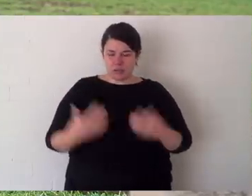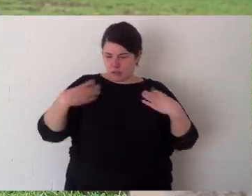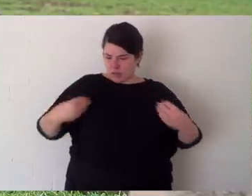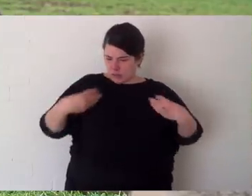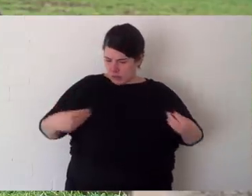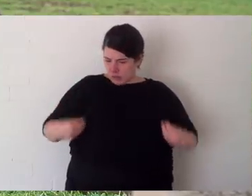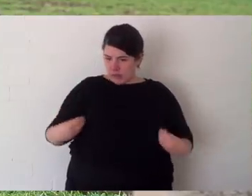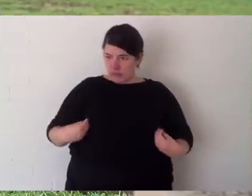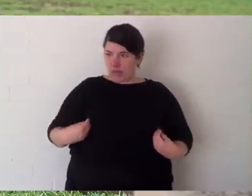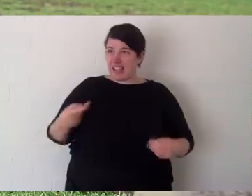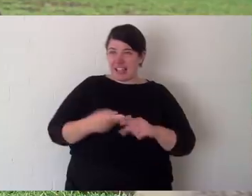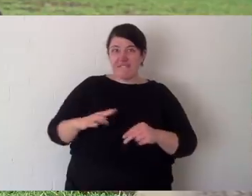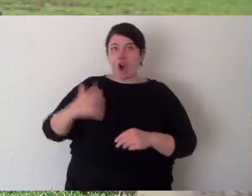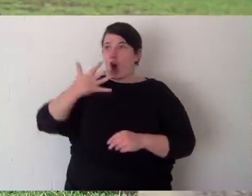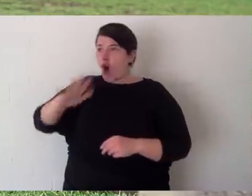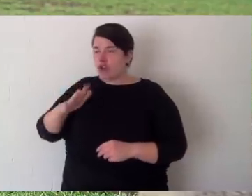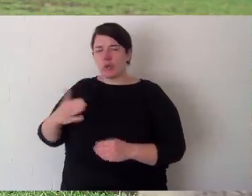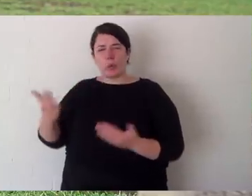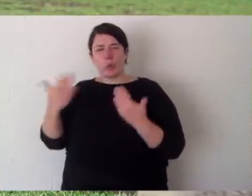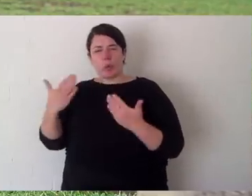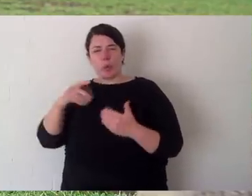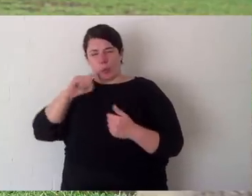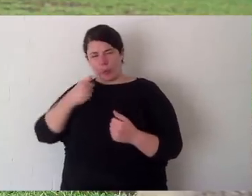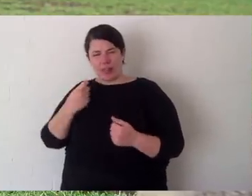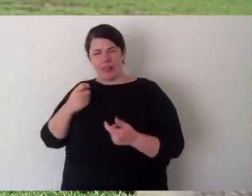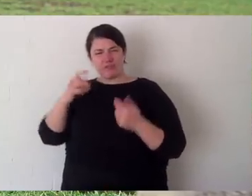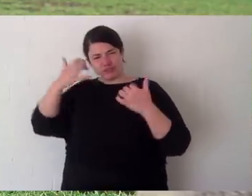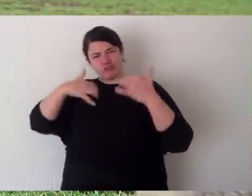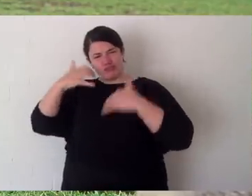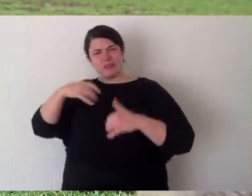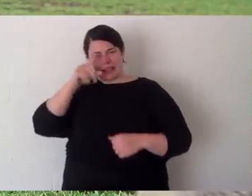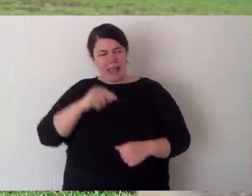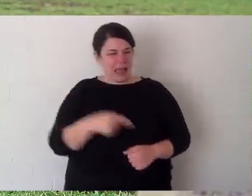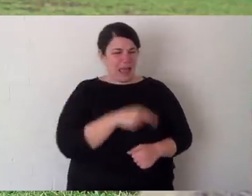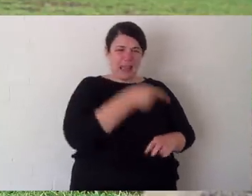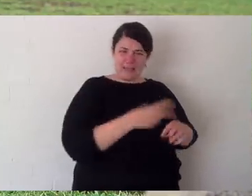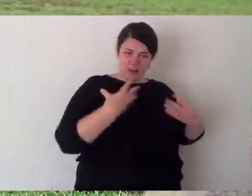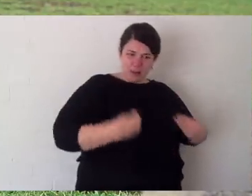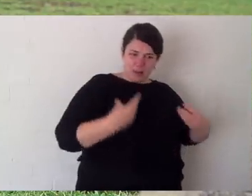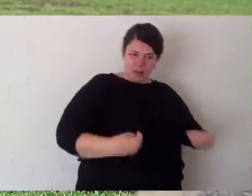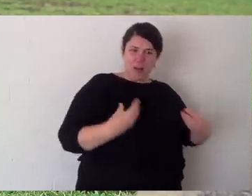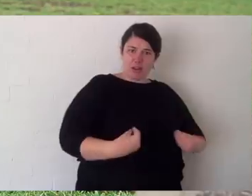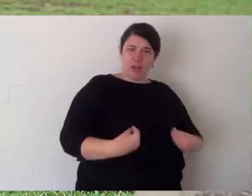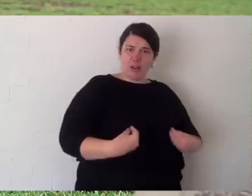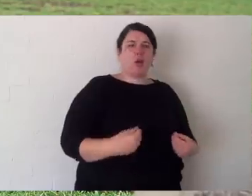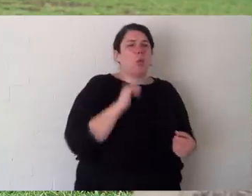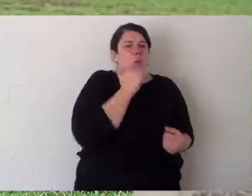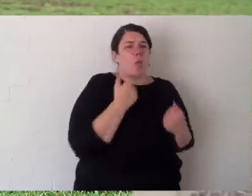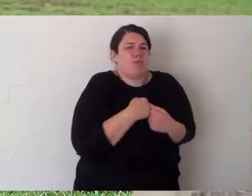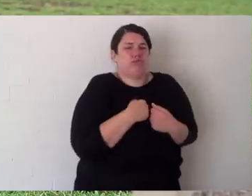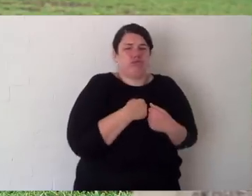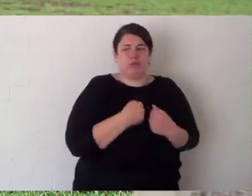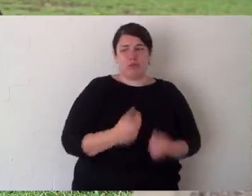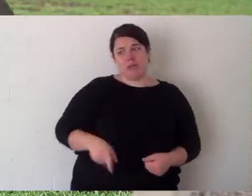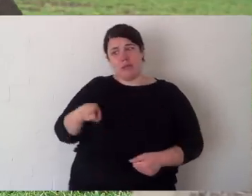thick coat of fur that keeps them warm or cool in other areas depending on the species. Now this is a big muscular